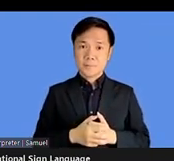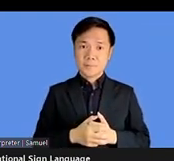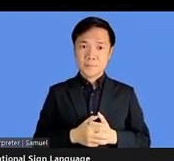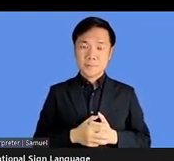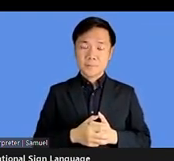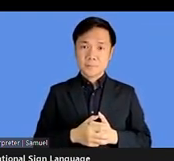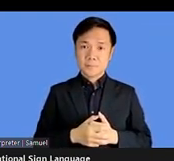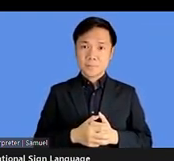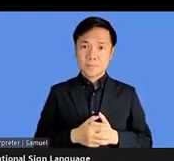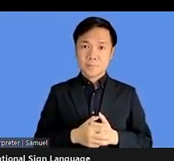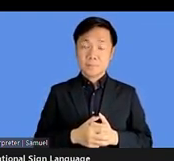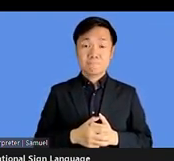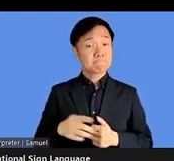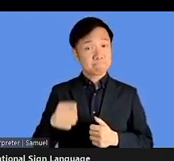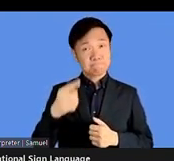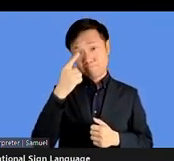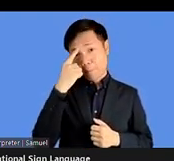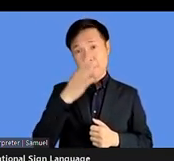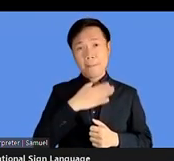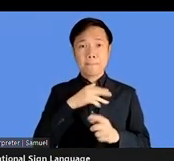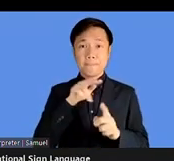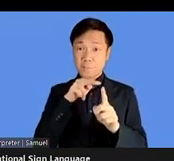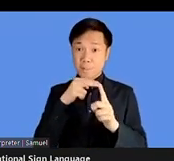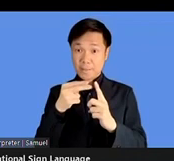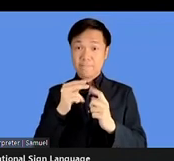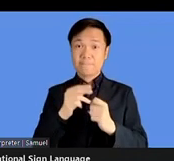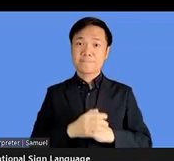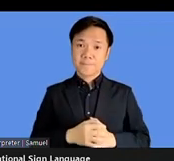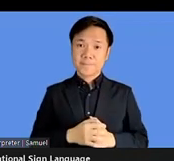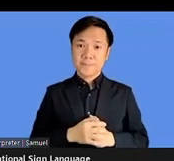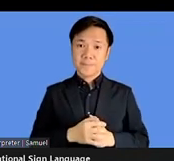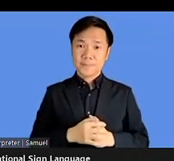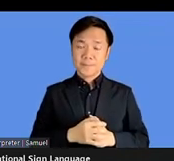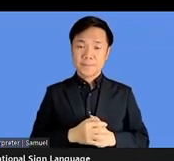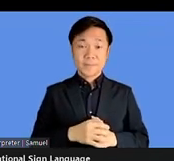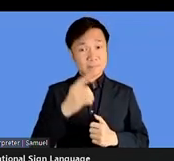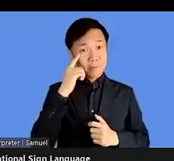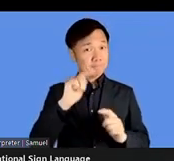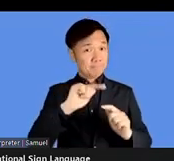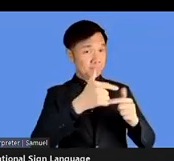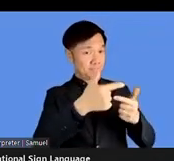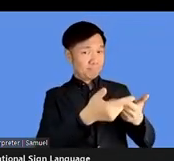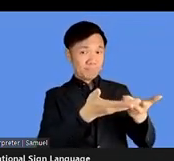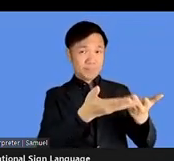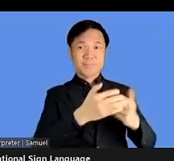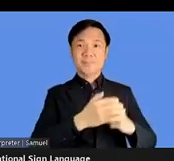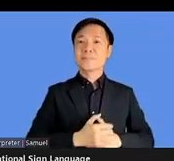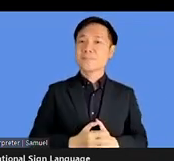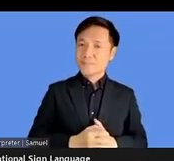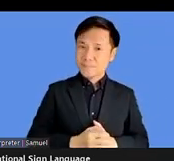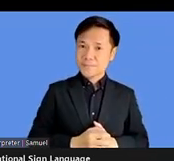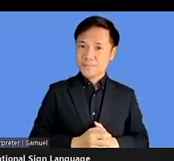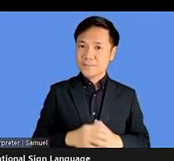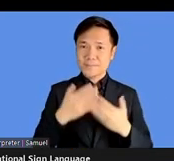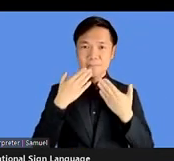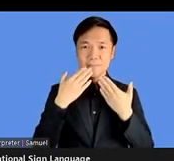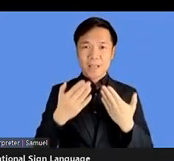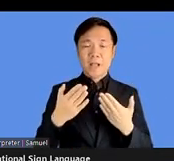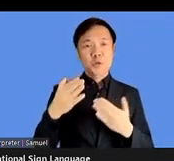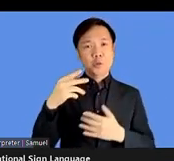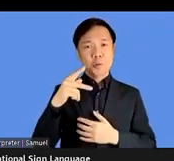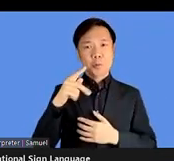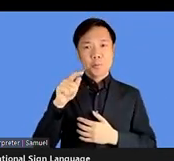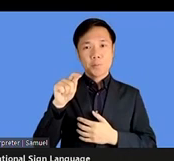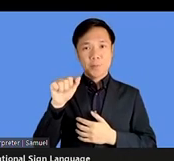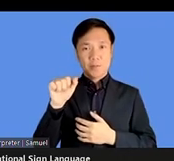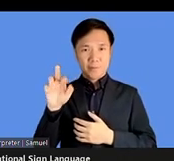they're, they're my thoughts, and I'll, I'll pass back over to, uh, you. Yes, thank you very much, Peter, for these info sites, uh,